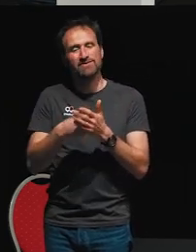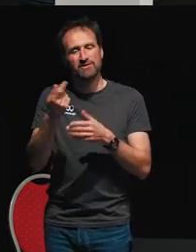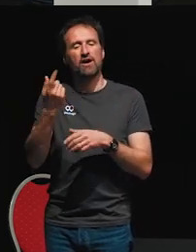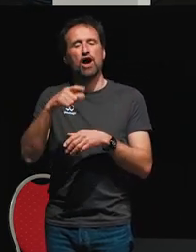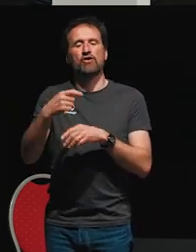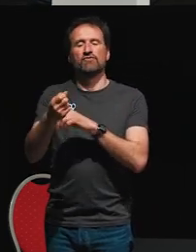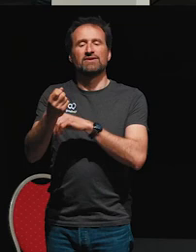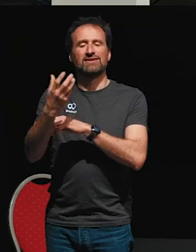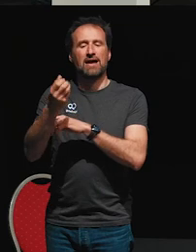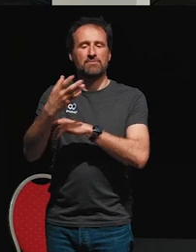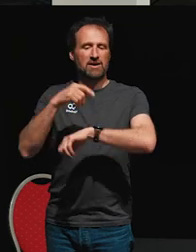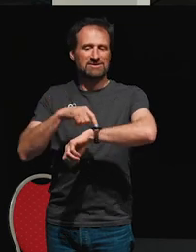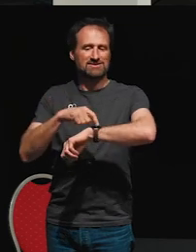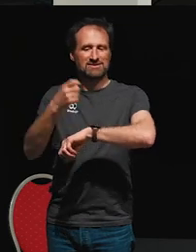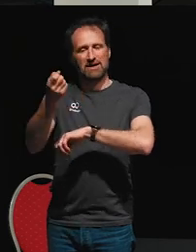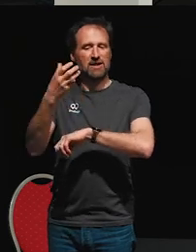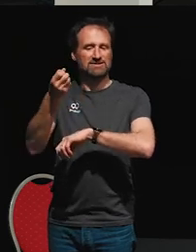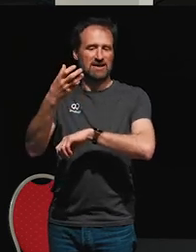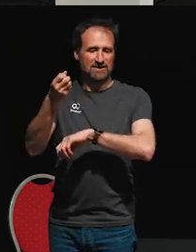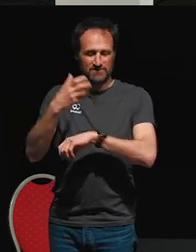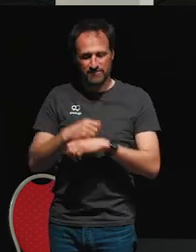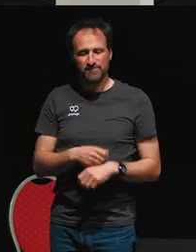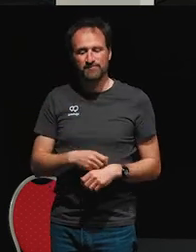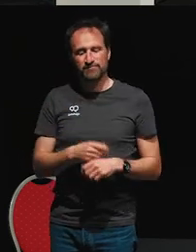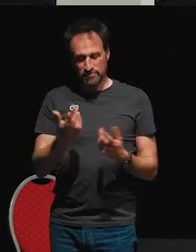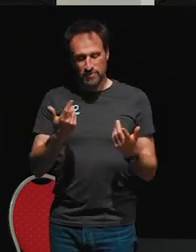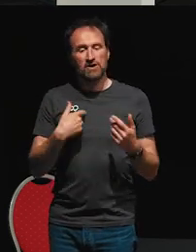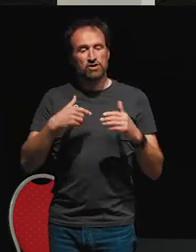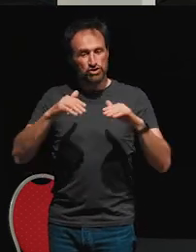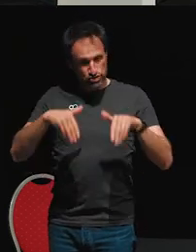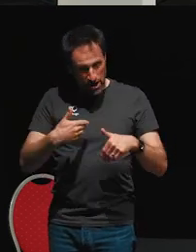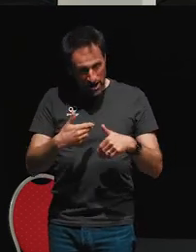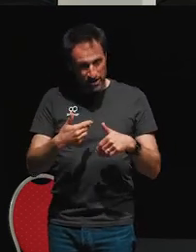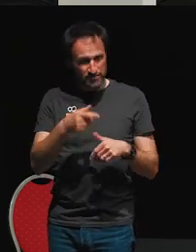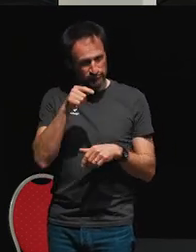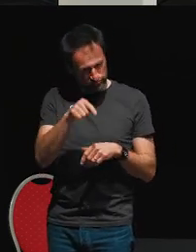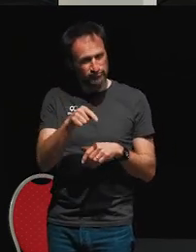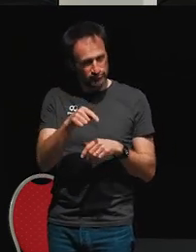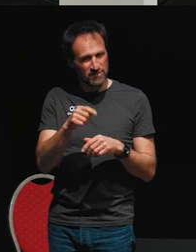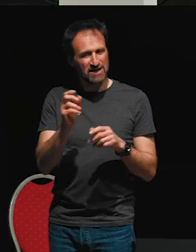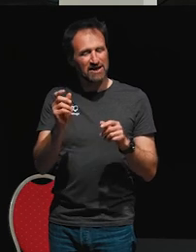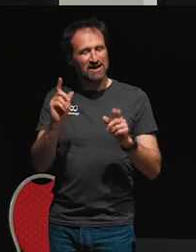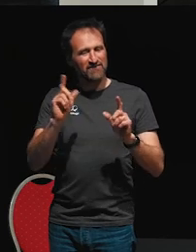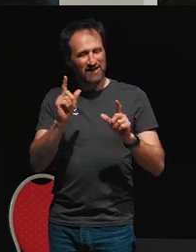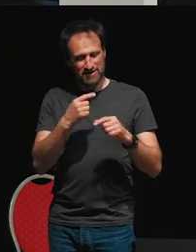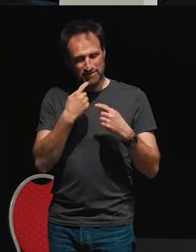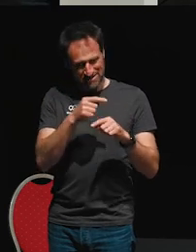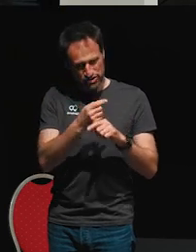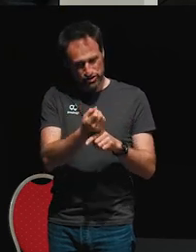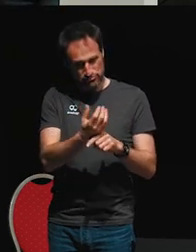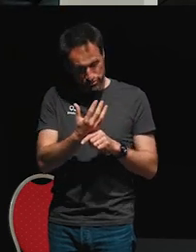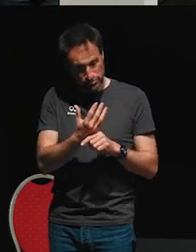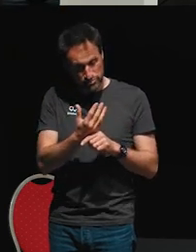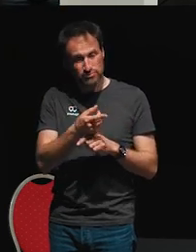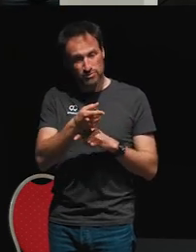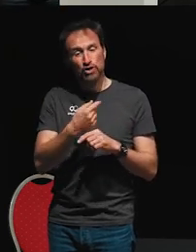code is like this. So I'm going to start with a from event method like we saw before. And I can create a stream that